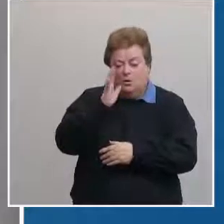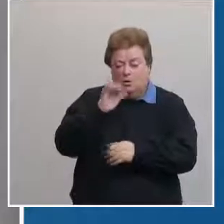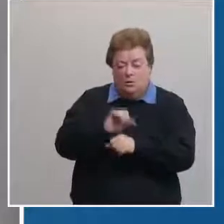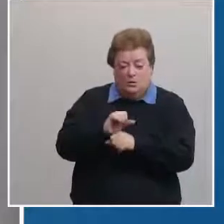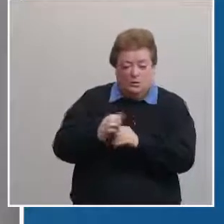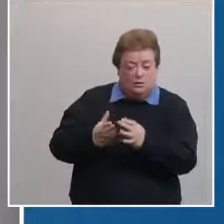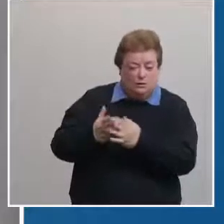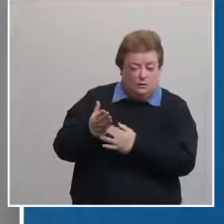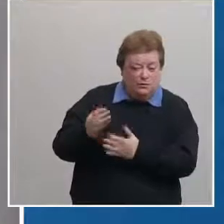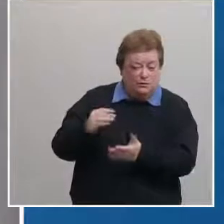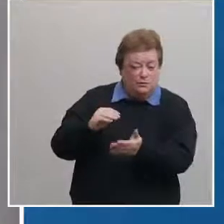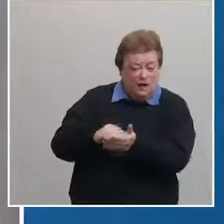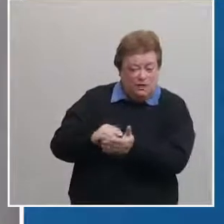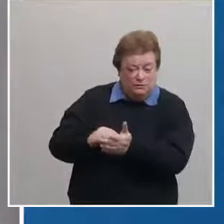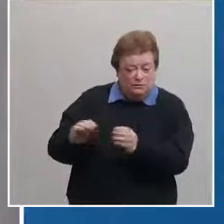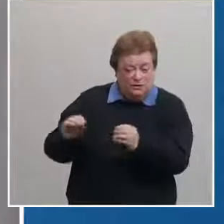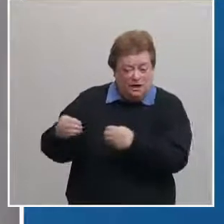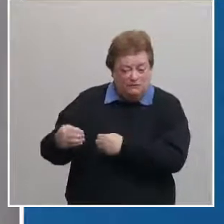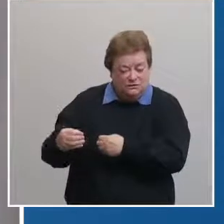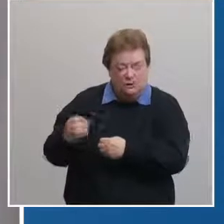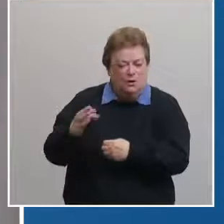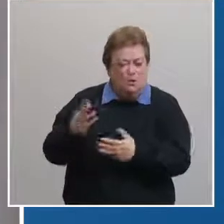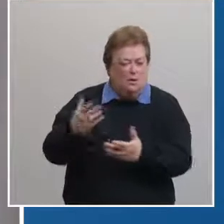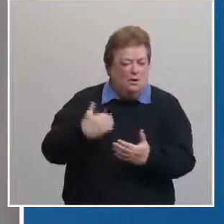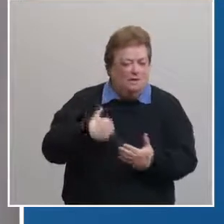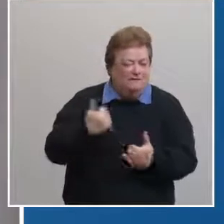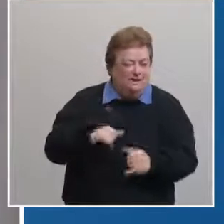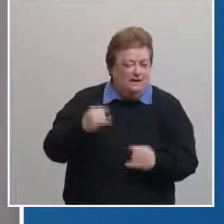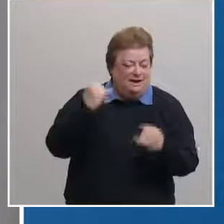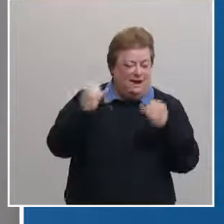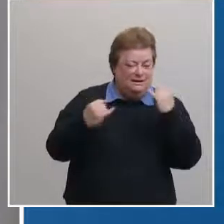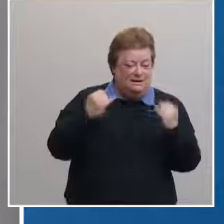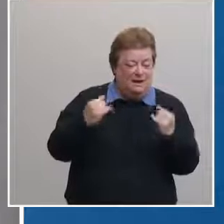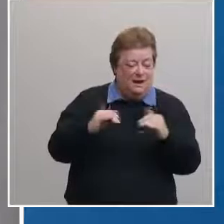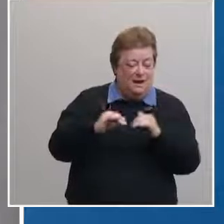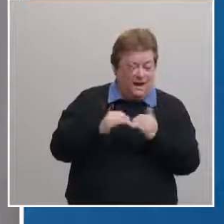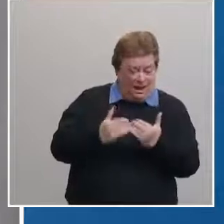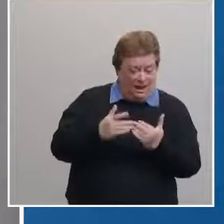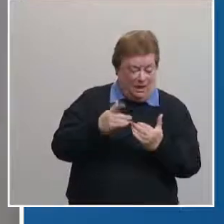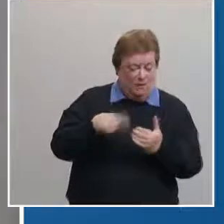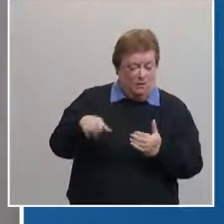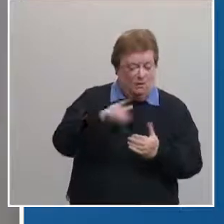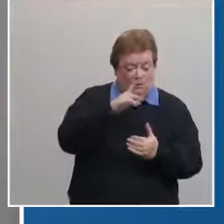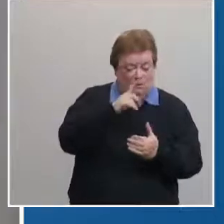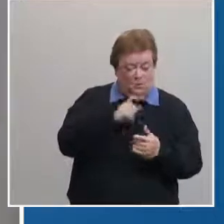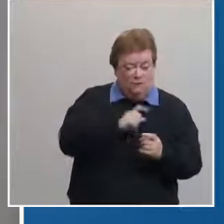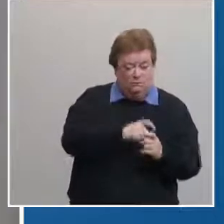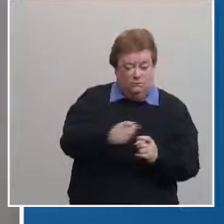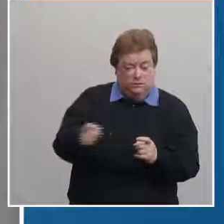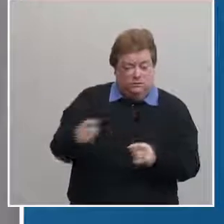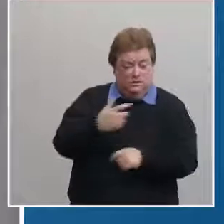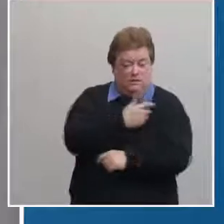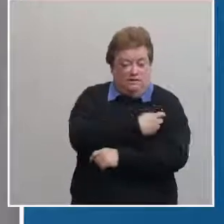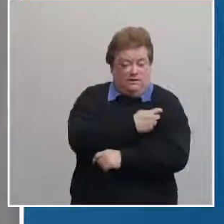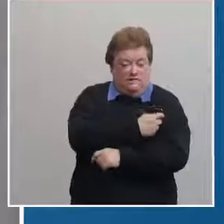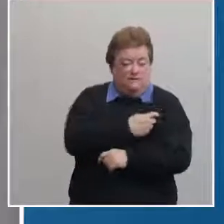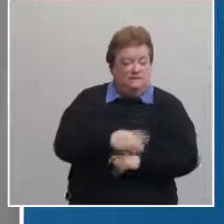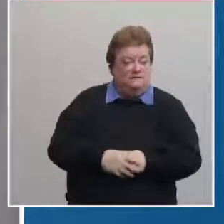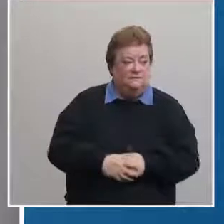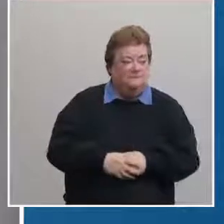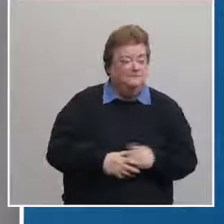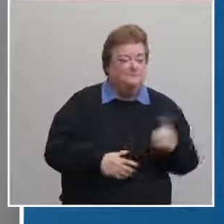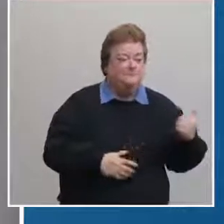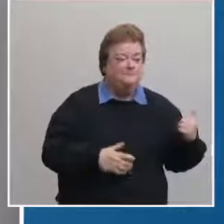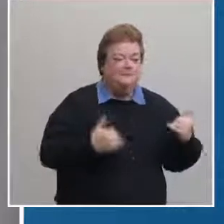for those vaccines or do you have an idea as of now how that's going to work once you get into that phase it's not